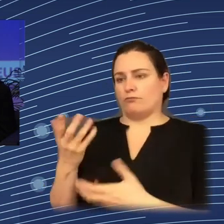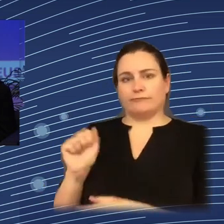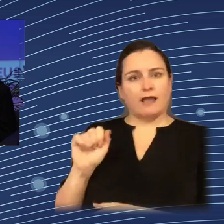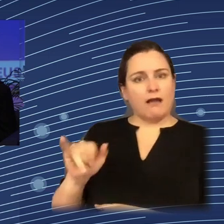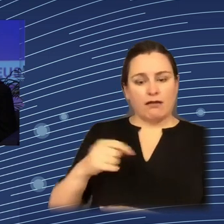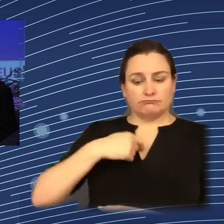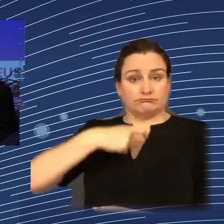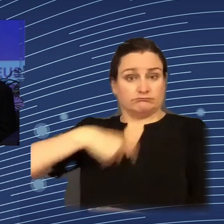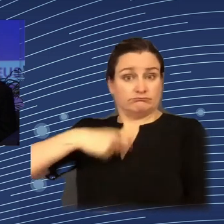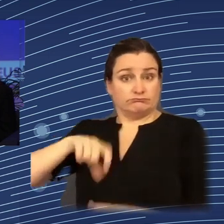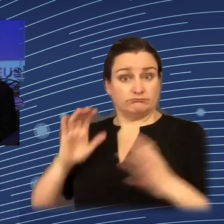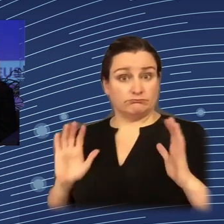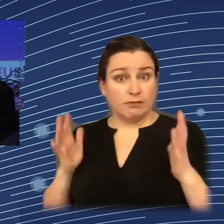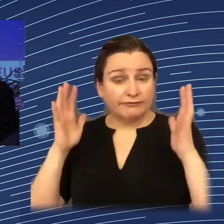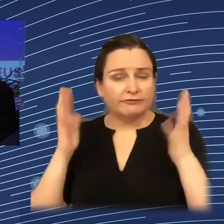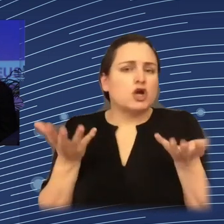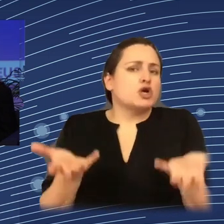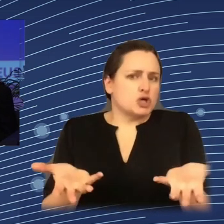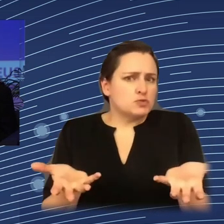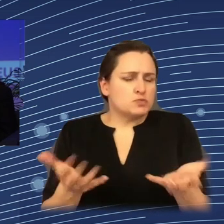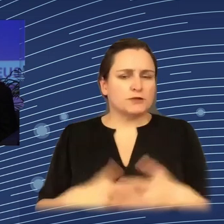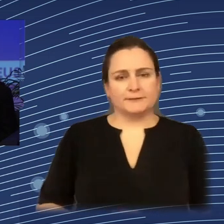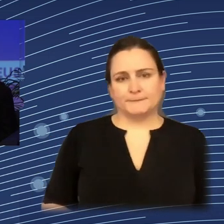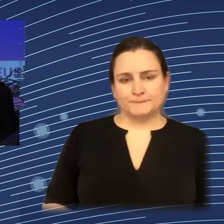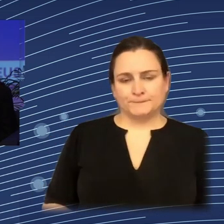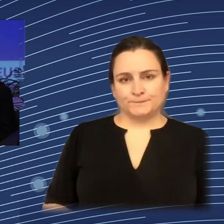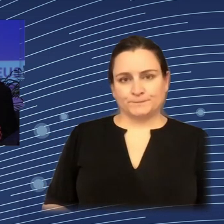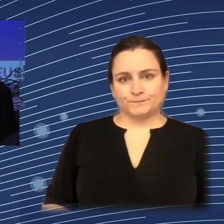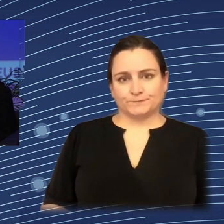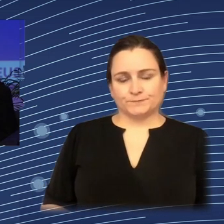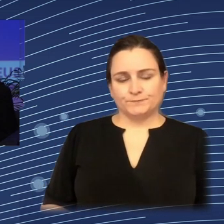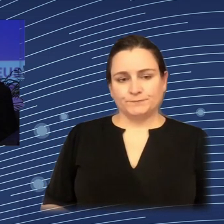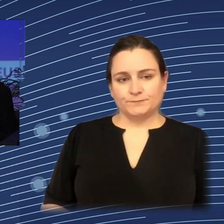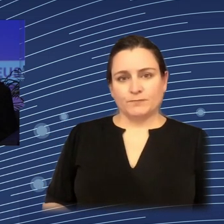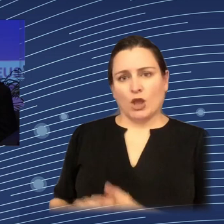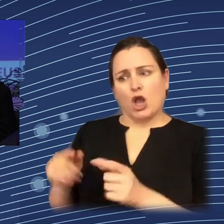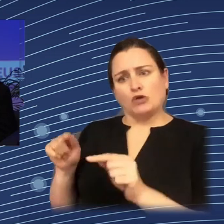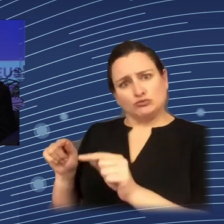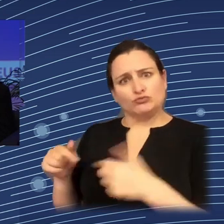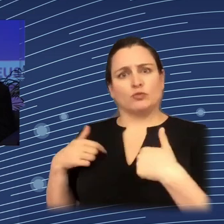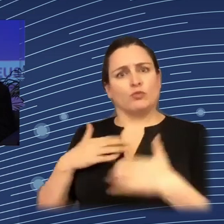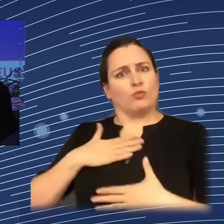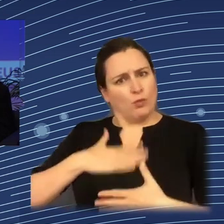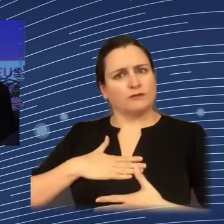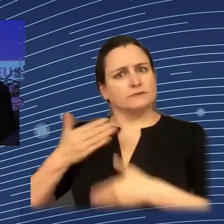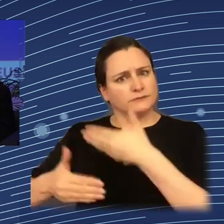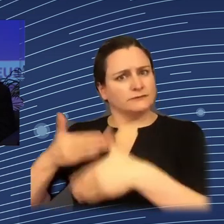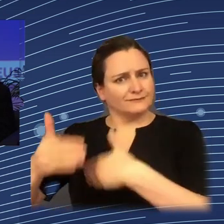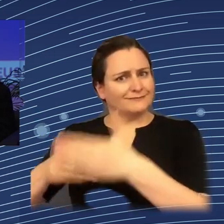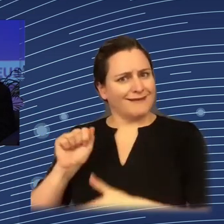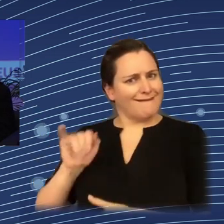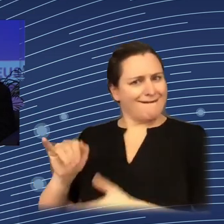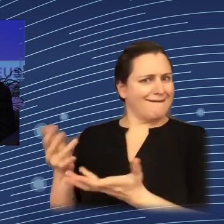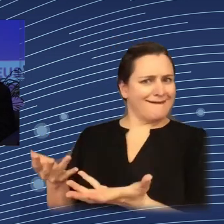So, traditionally, however, when we think about design, we still have this tendency of